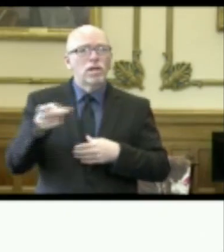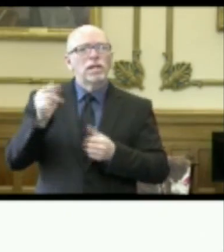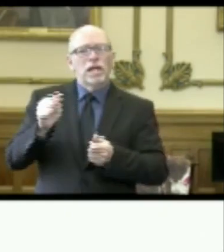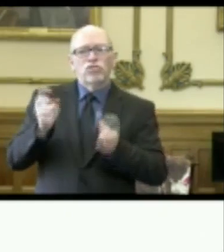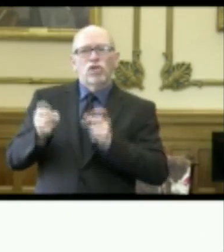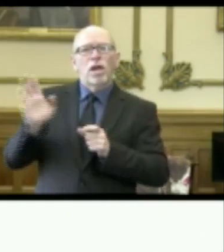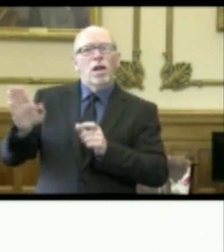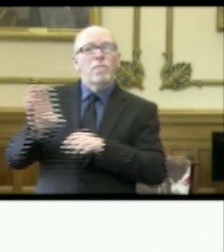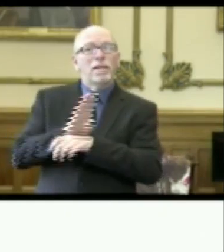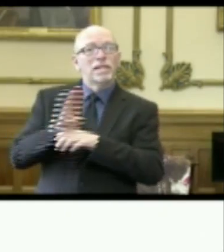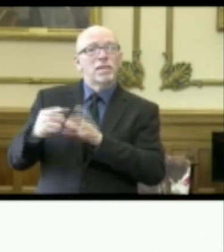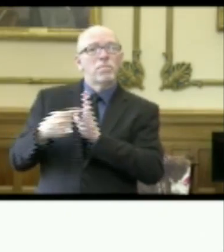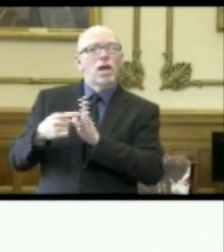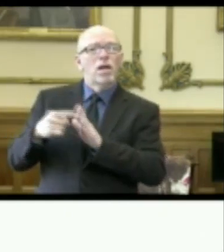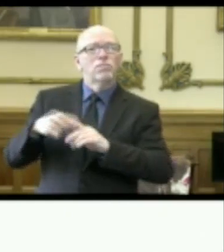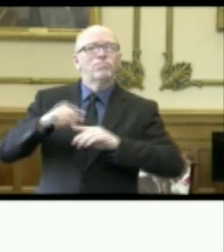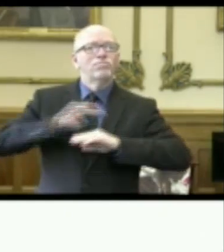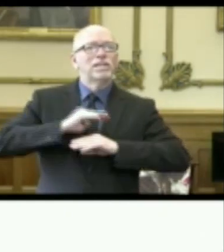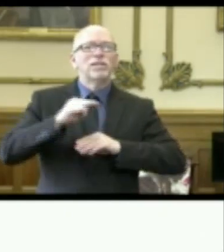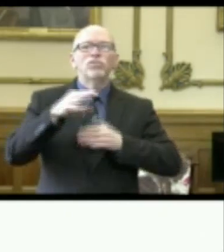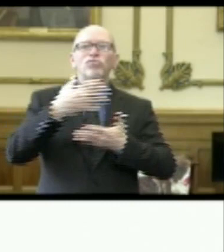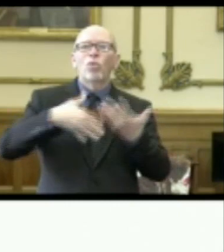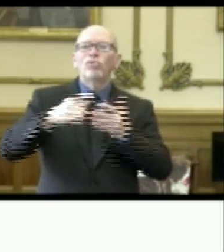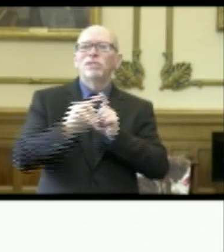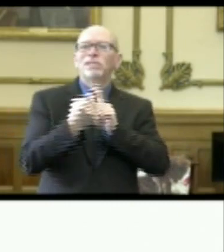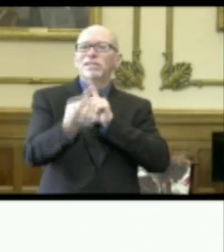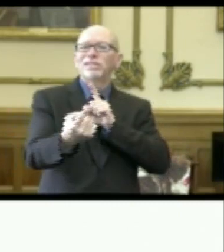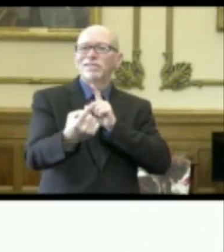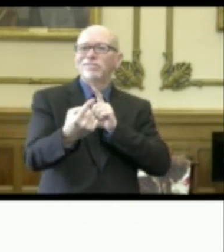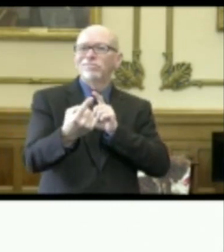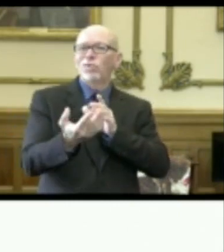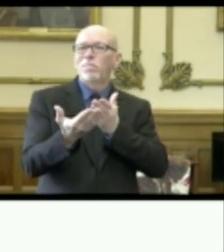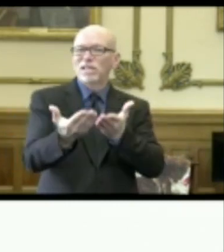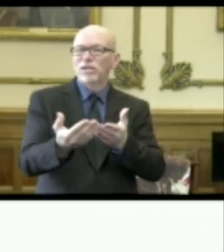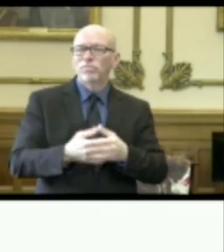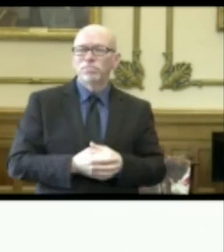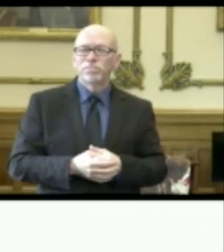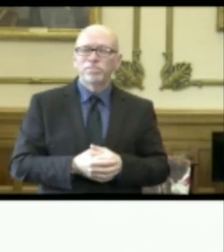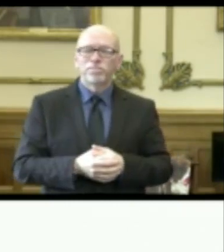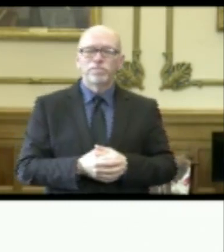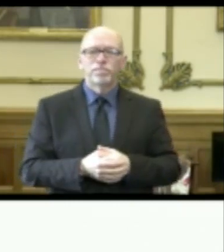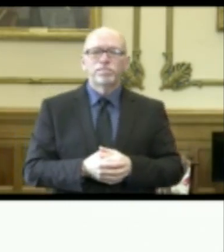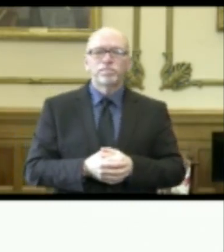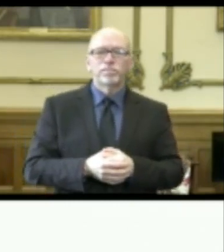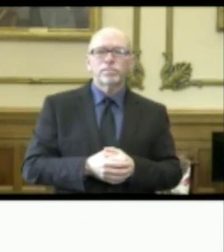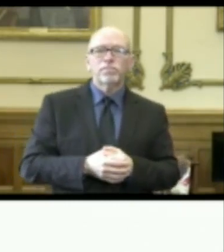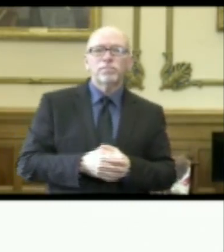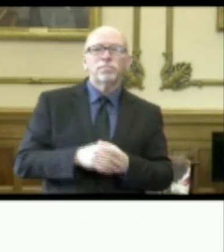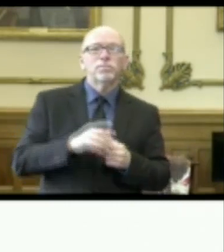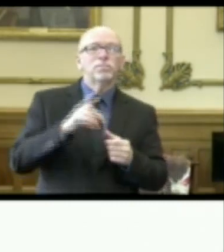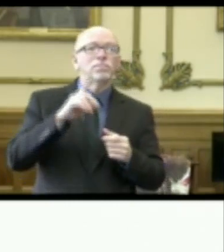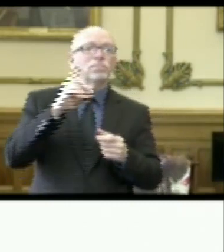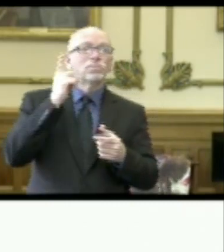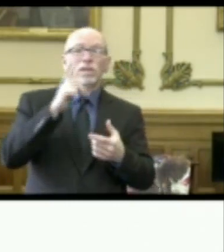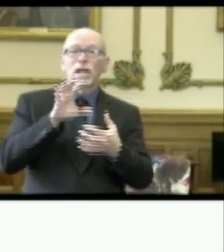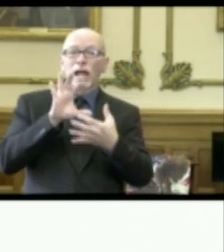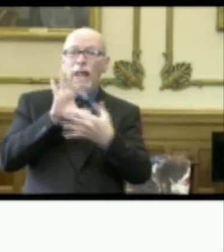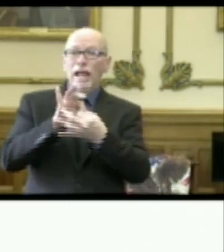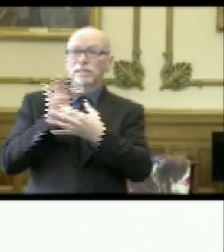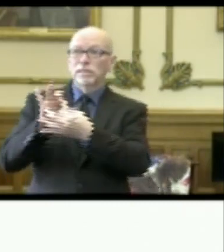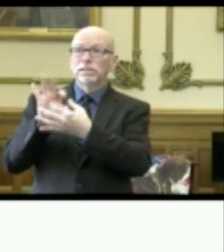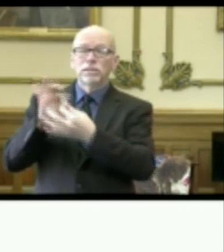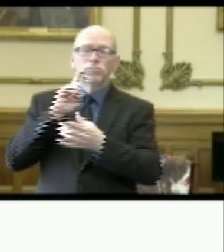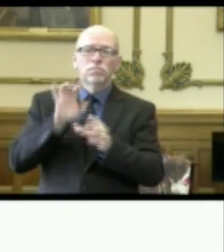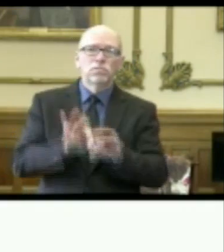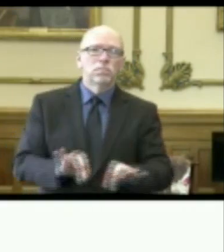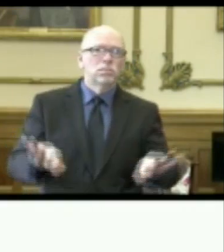business models to meet social distancing recommendation. But, Governor, you know connectivity is so vital, especially